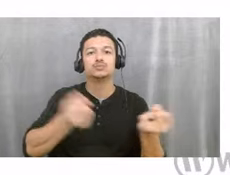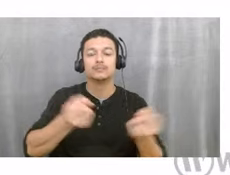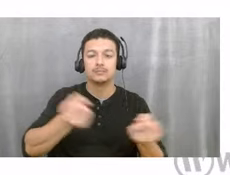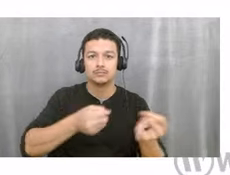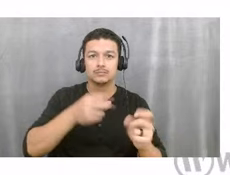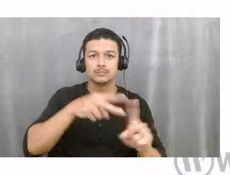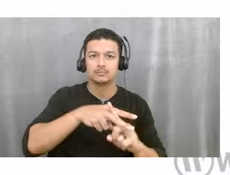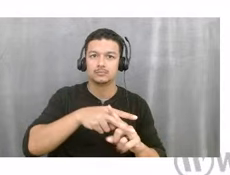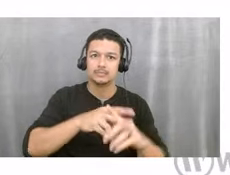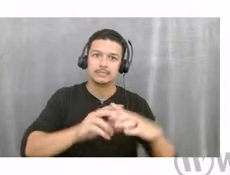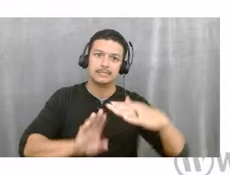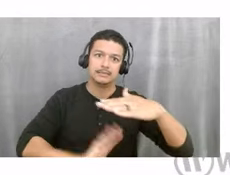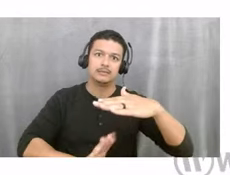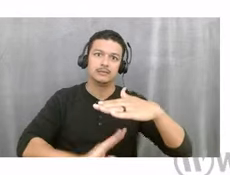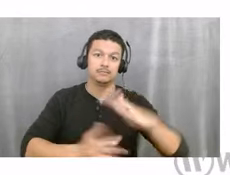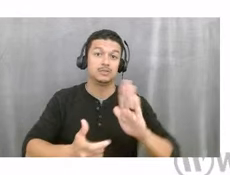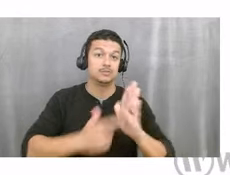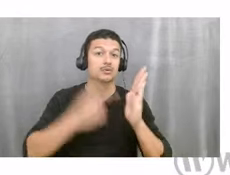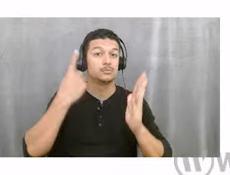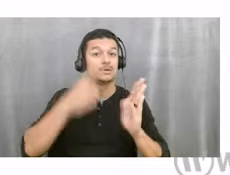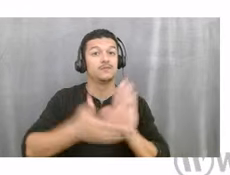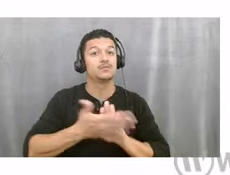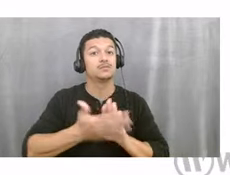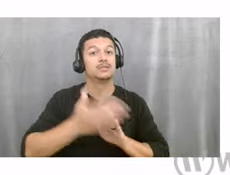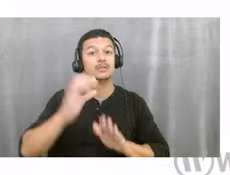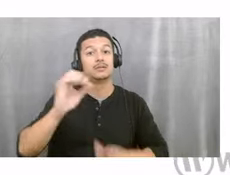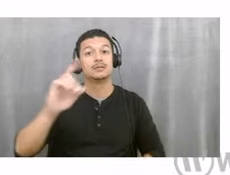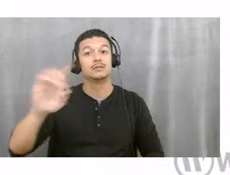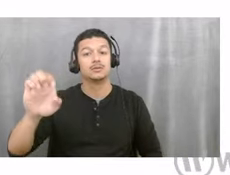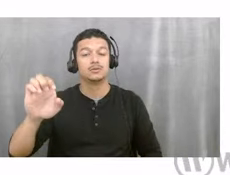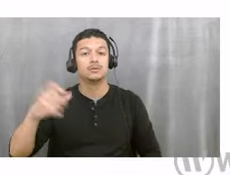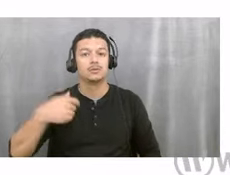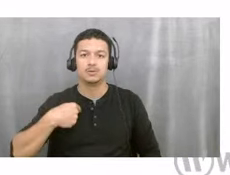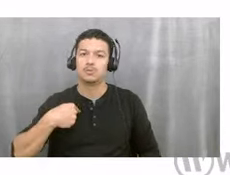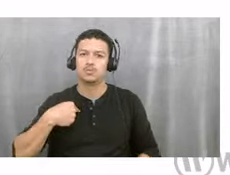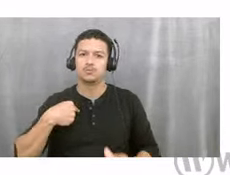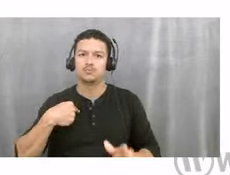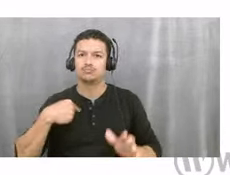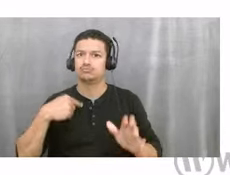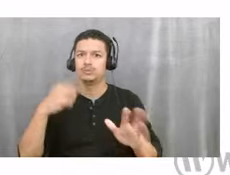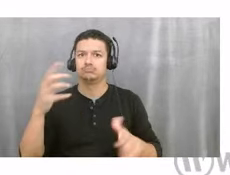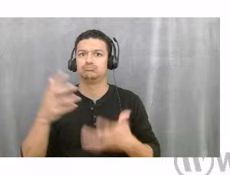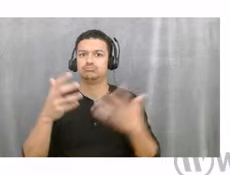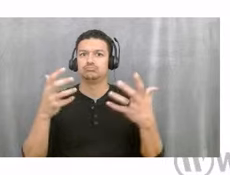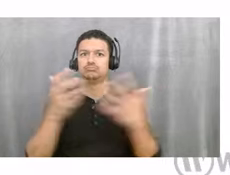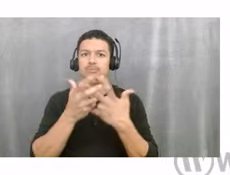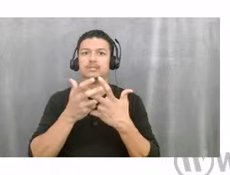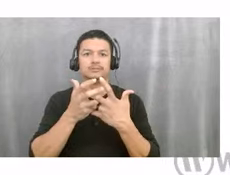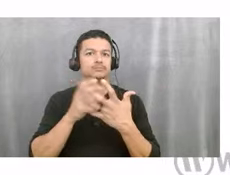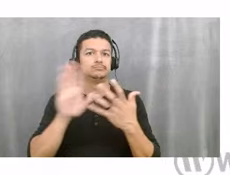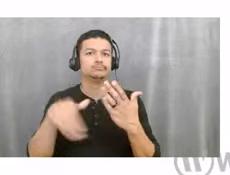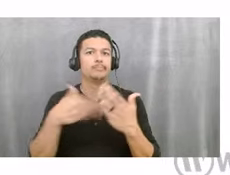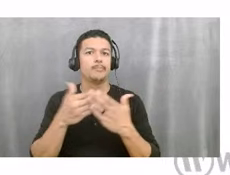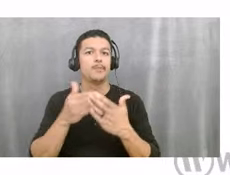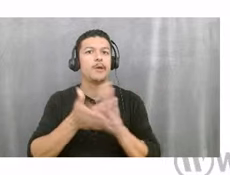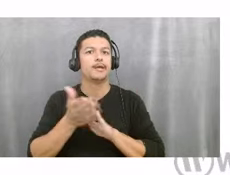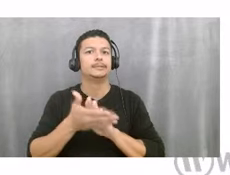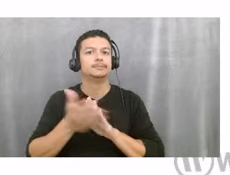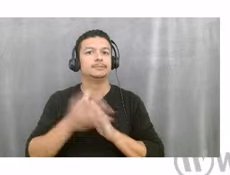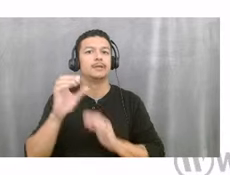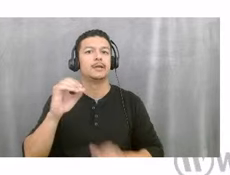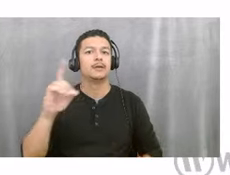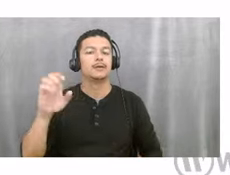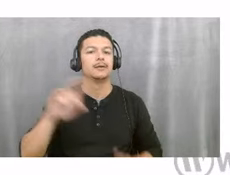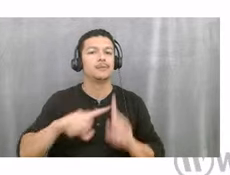of the sustainability code. We are meeting, I'd like to point out, we are meeting the entirety of the rest of the sustainability code. It's just the charging